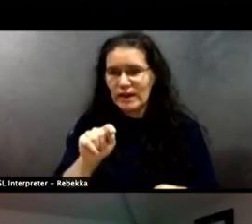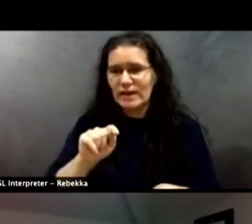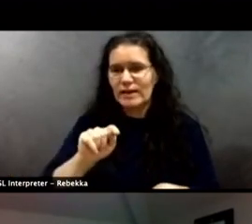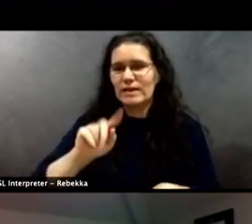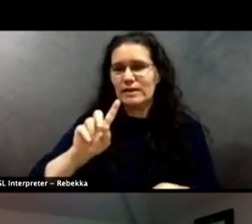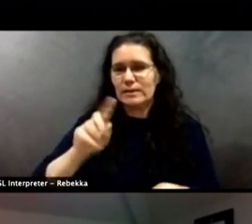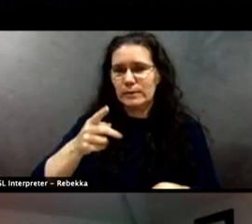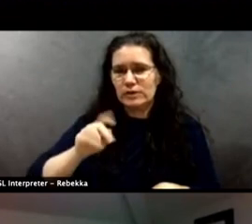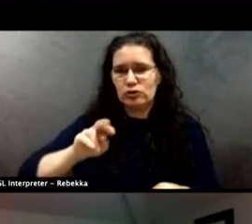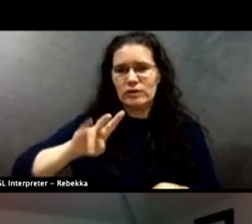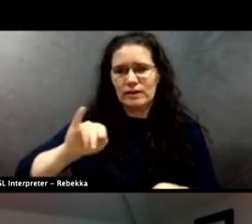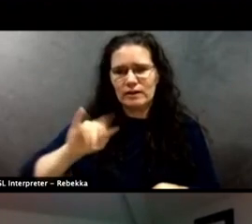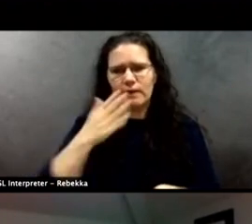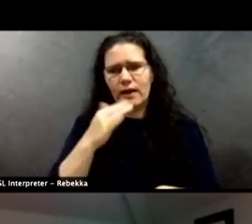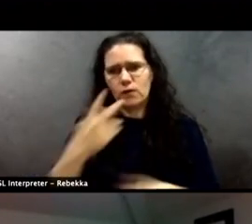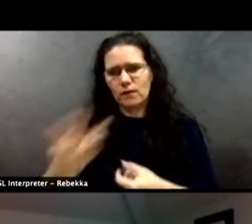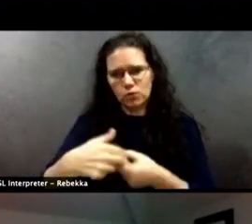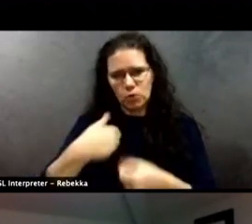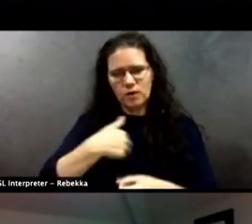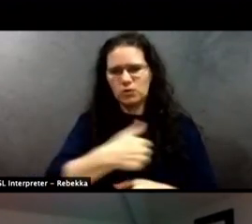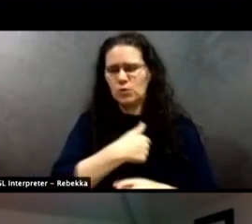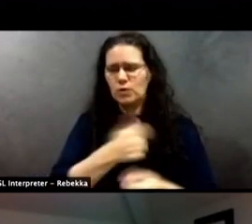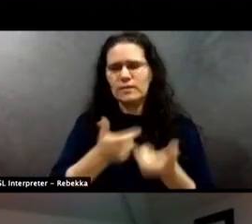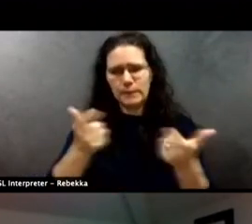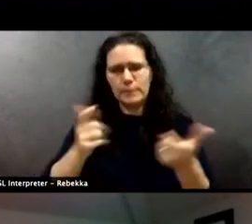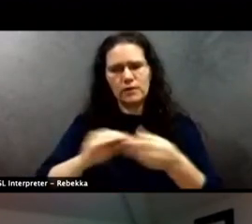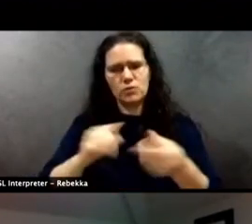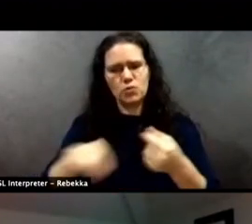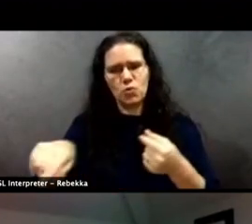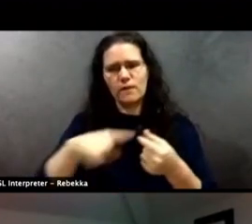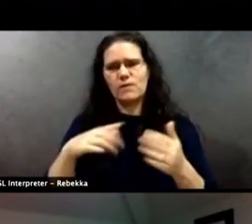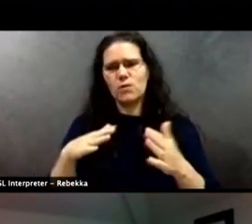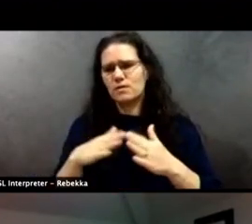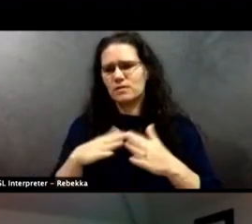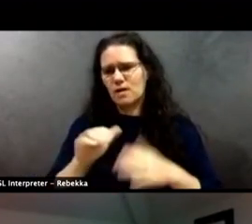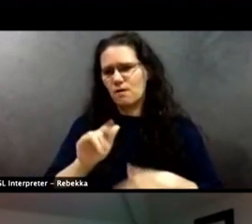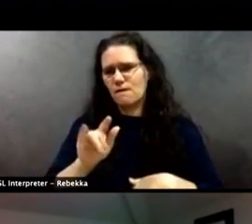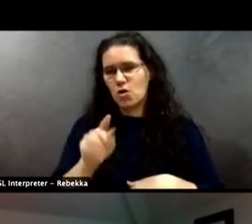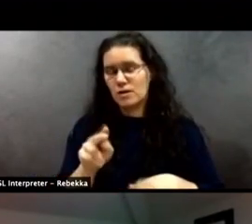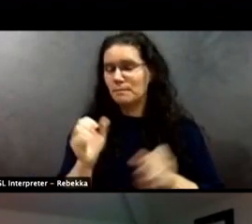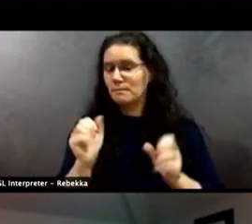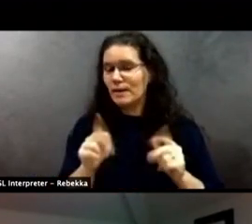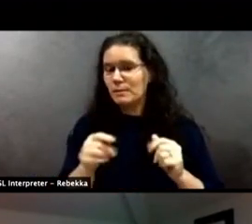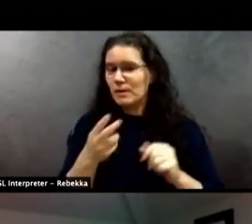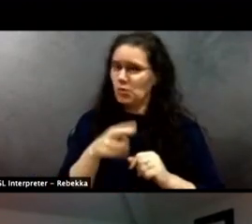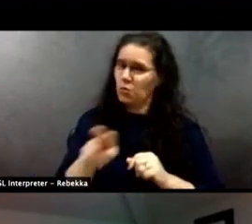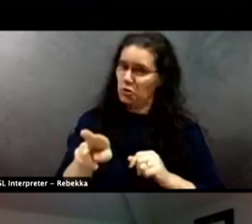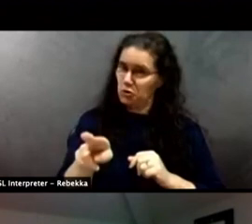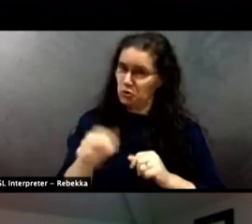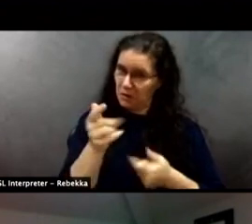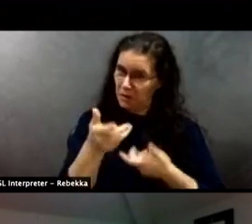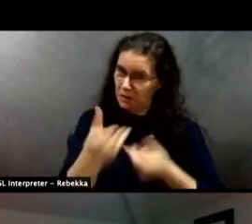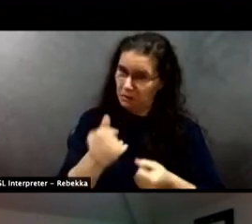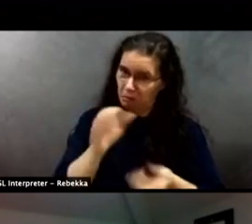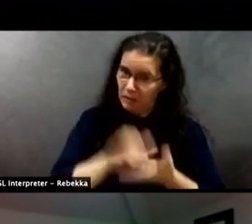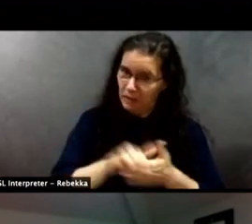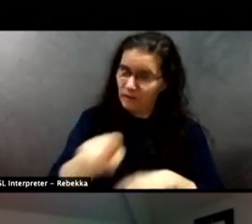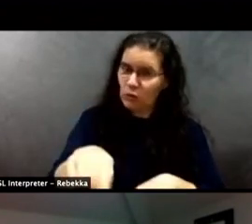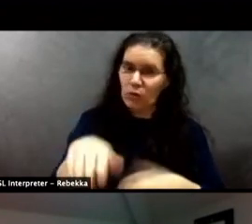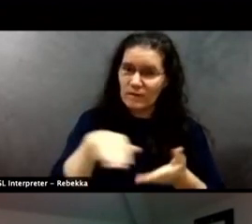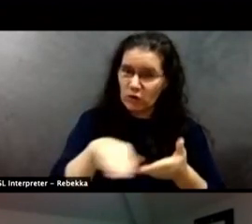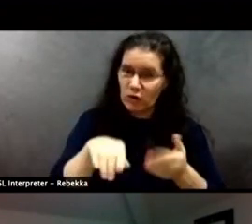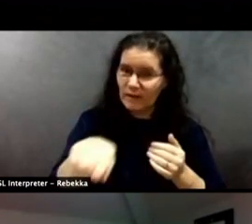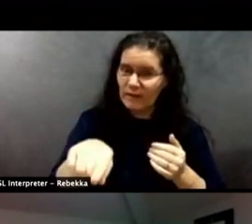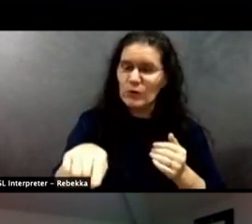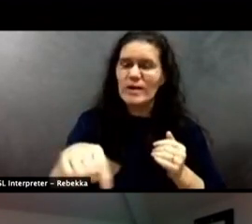story for the town of Arlington. And a lot of people on the line are wondering, do they believe your apology? Do they forgive you? Candidly, in my opinion, I just want to say,